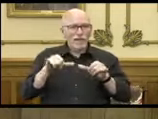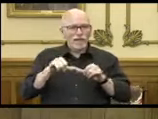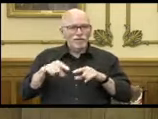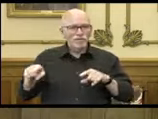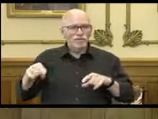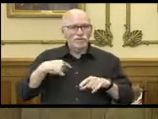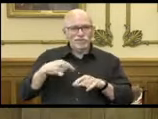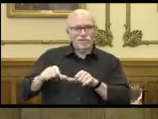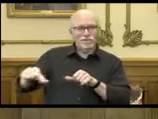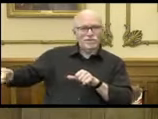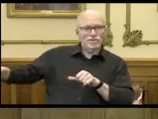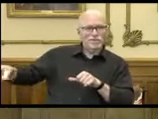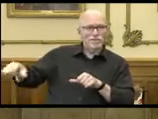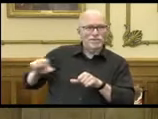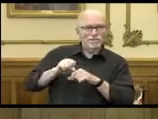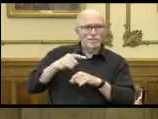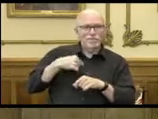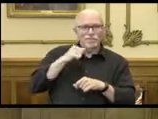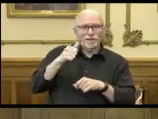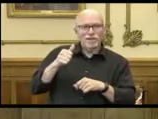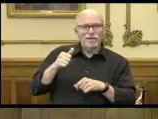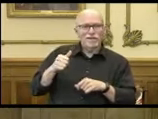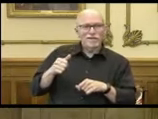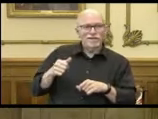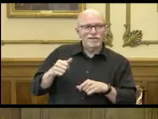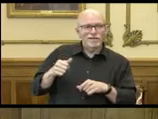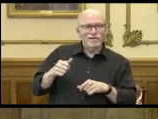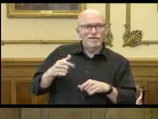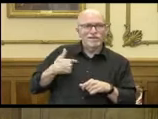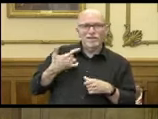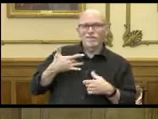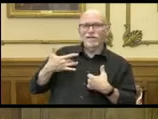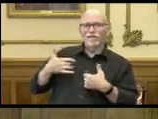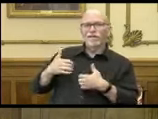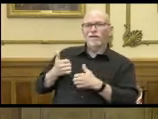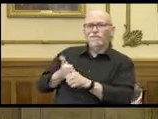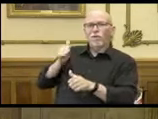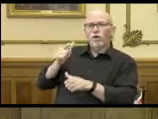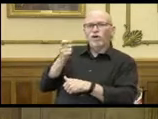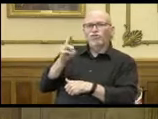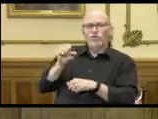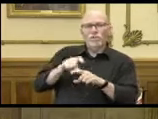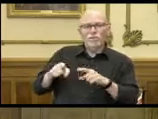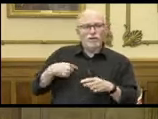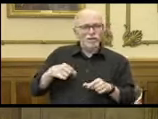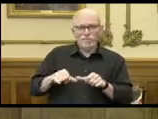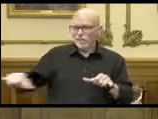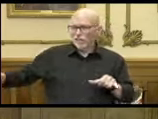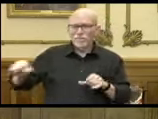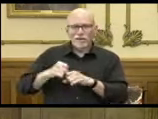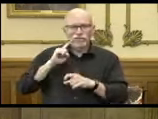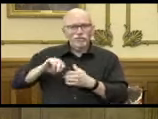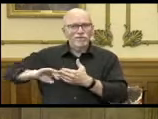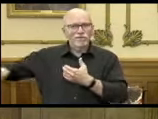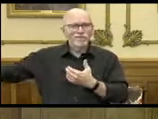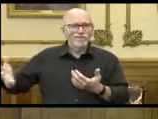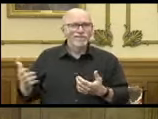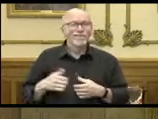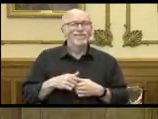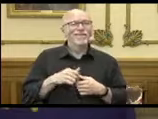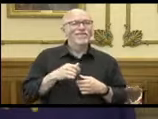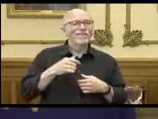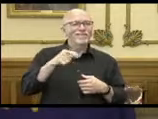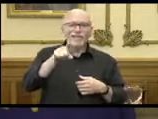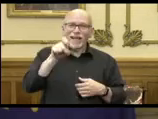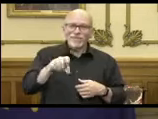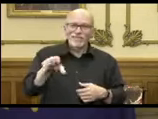you know, not that I'm Howard Hughes and have a aversion to, you know, germs. But this is, this is, you got